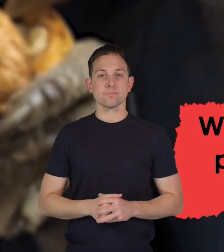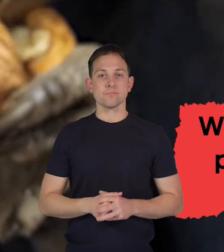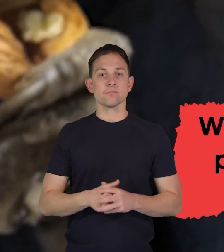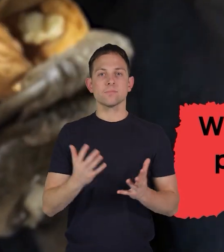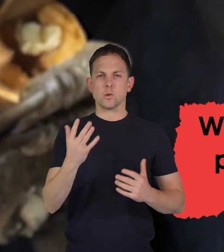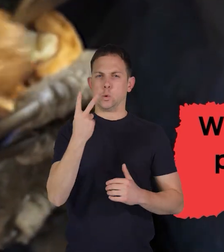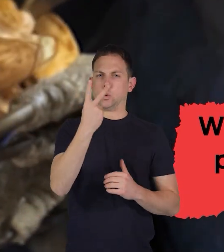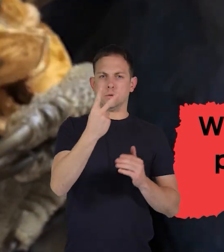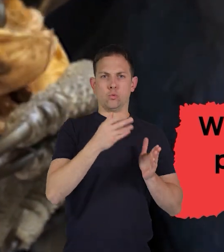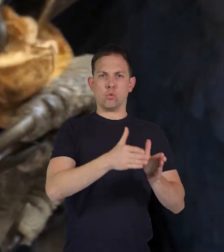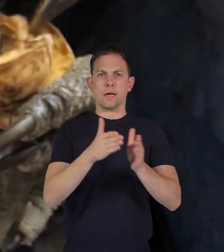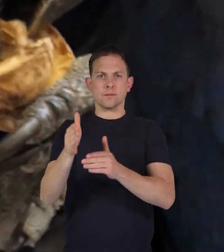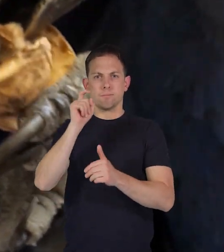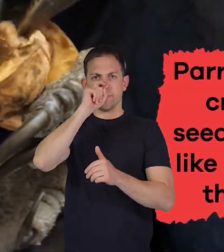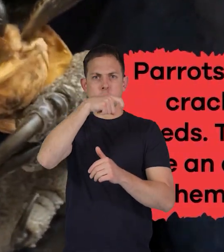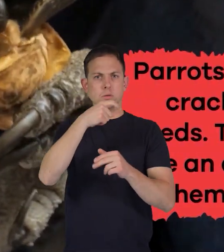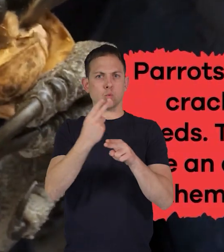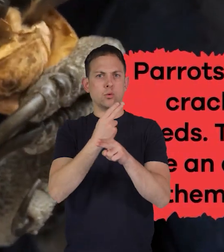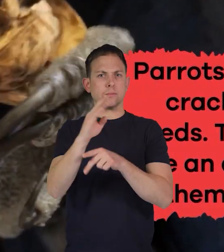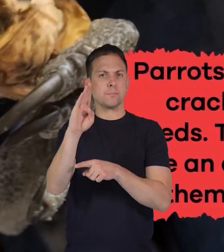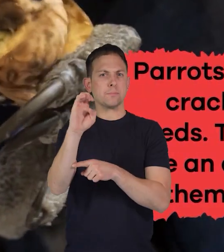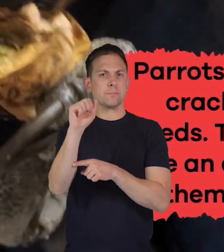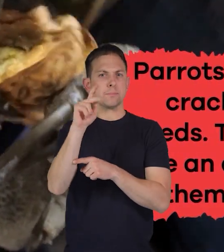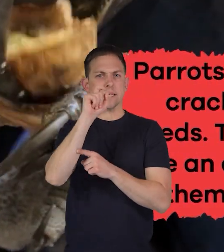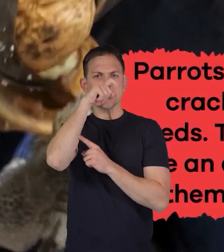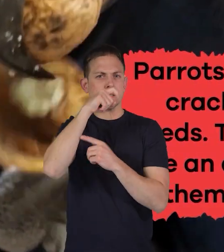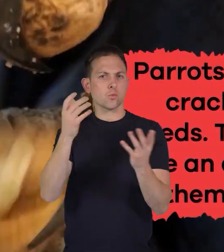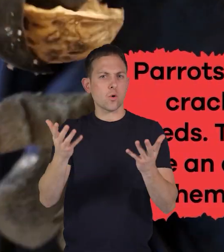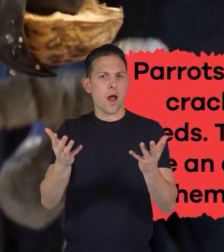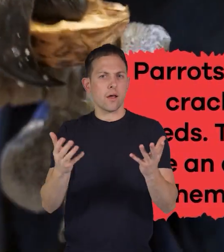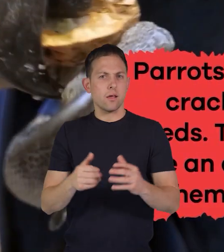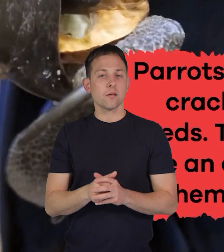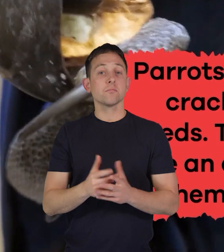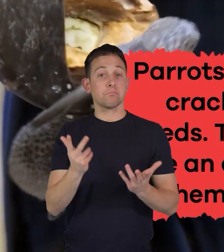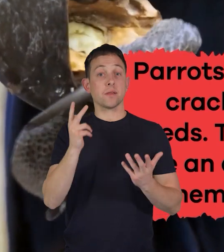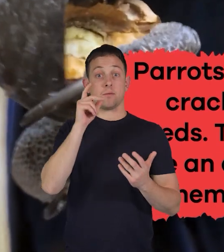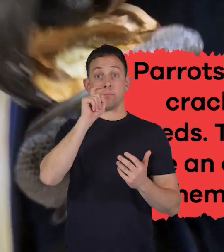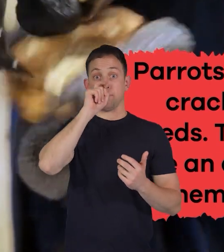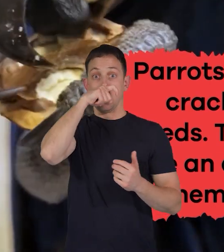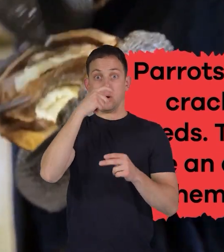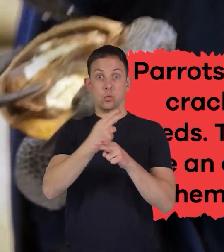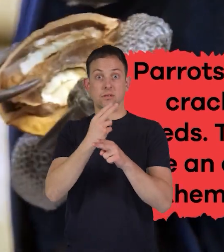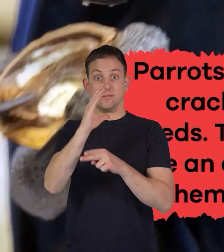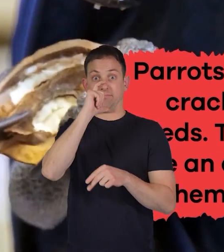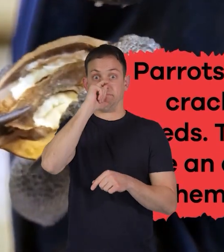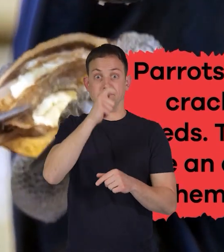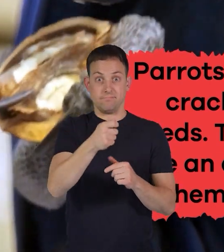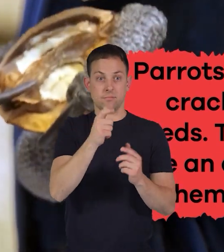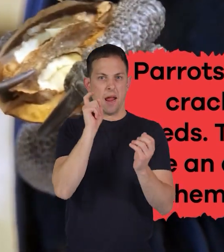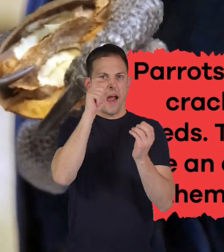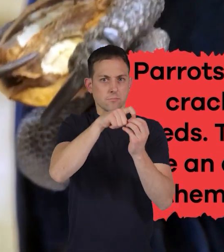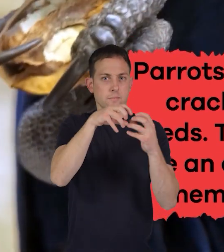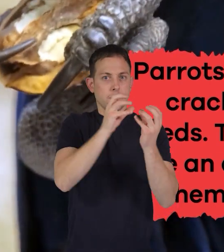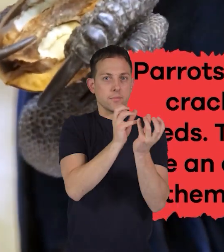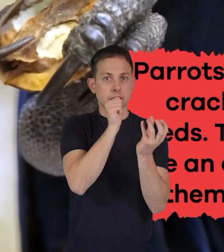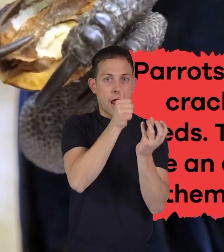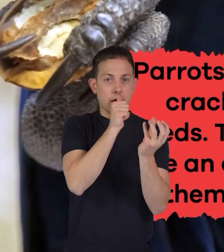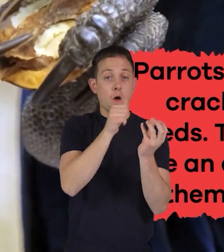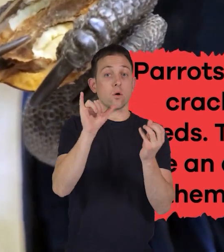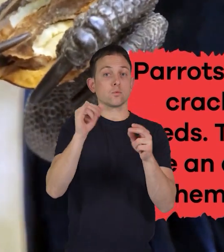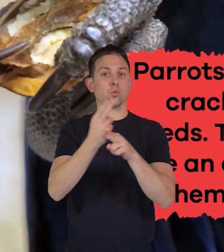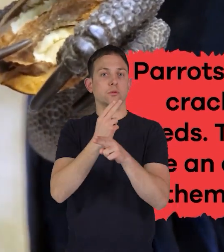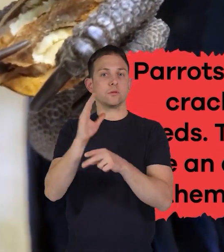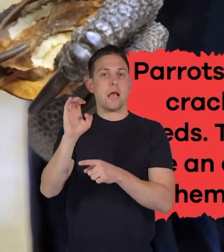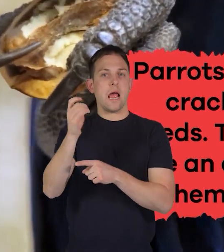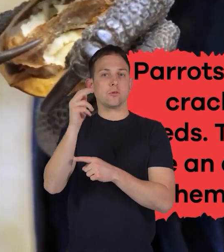use their beaks? Parrots use their beaks to crack open nuts and seeds. They also use them like an extra hand to help